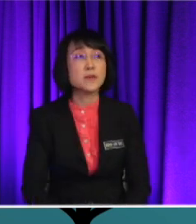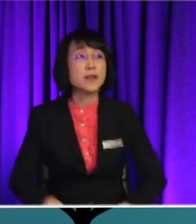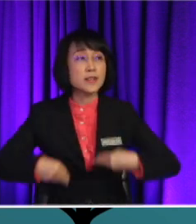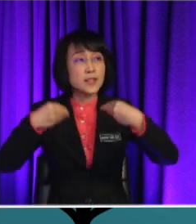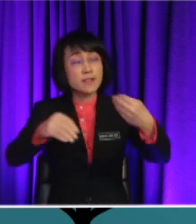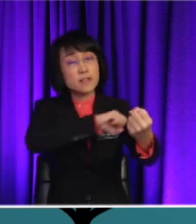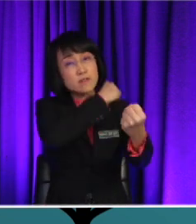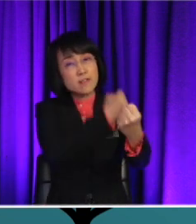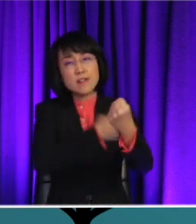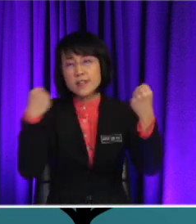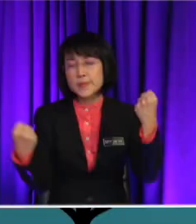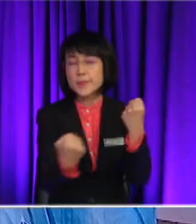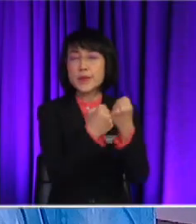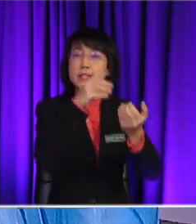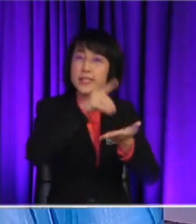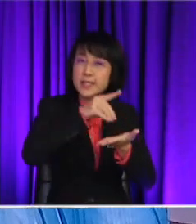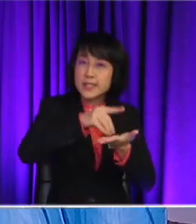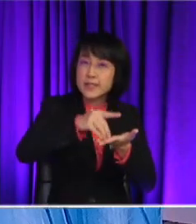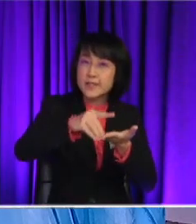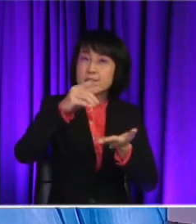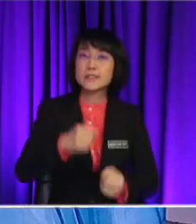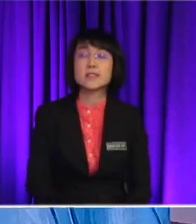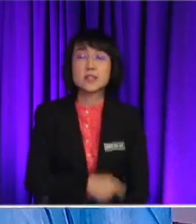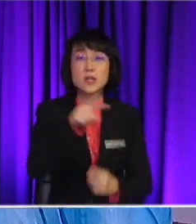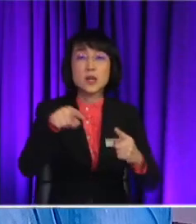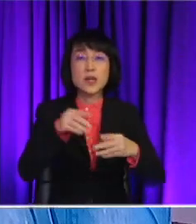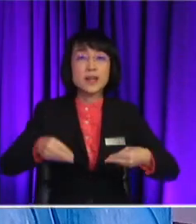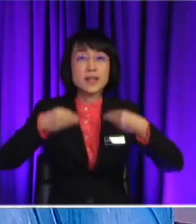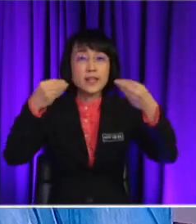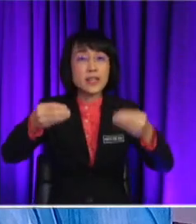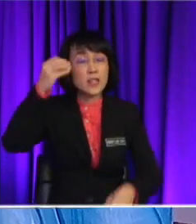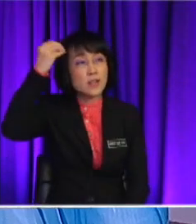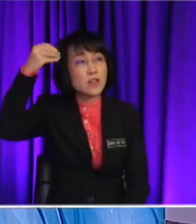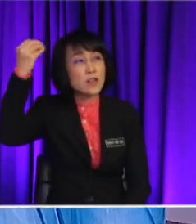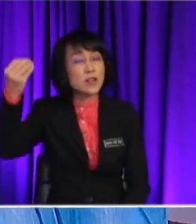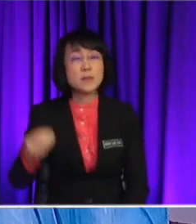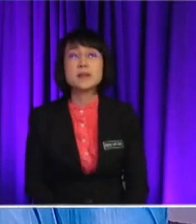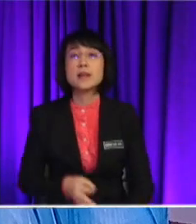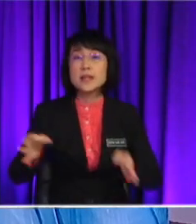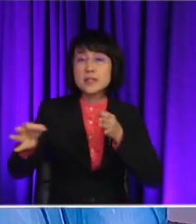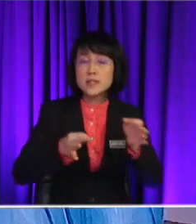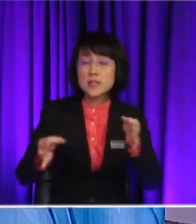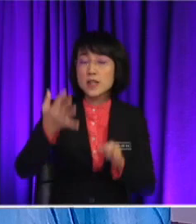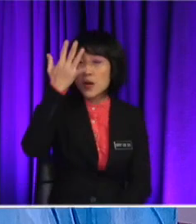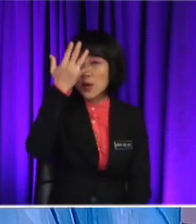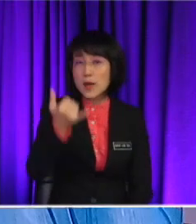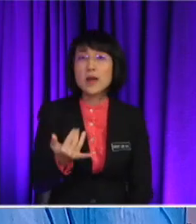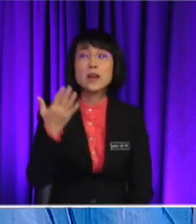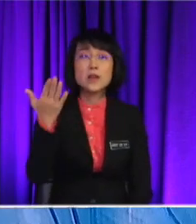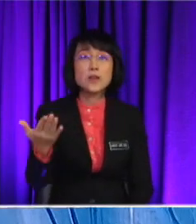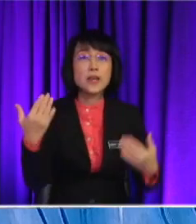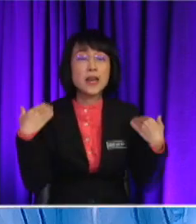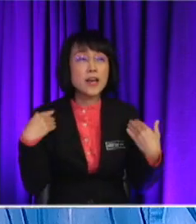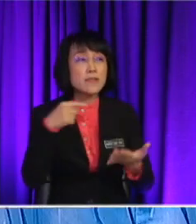strong supporting details Which means when you give your opinions, you have to explain why you have such opinions